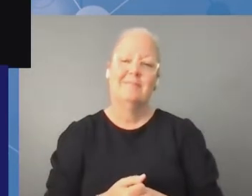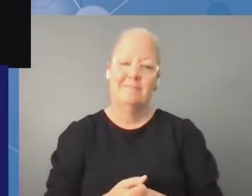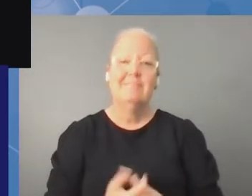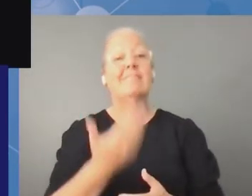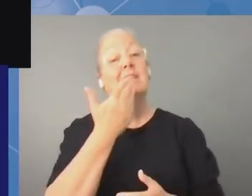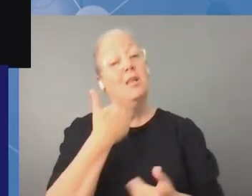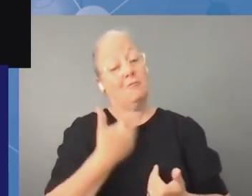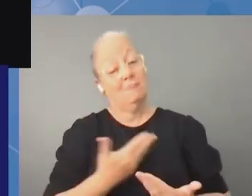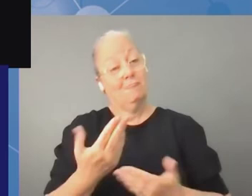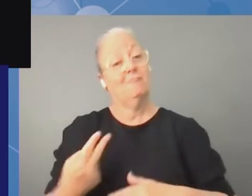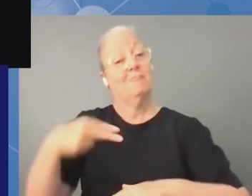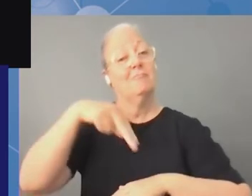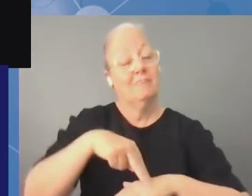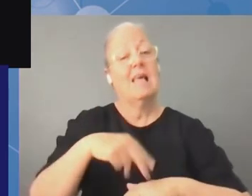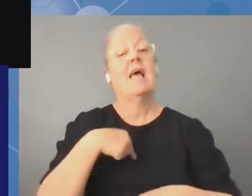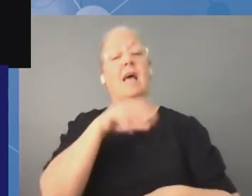be speaking in french